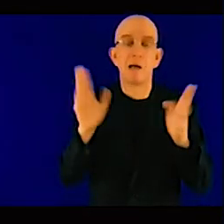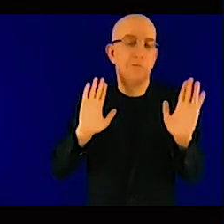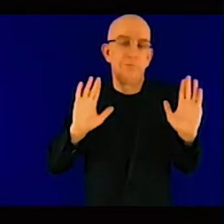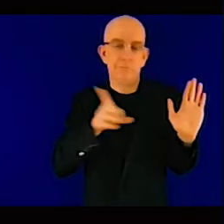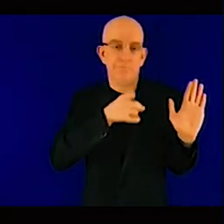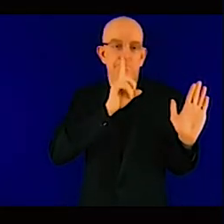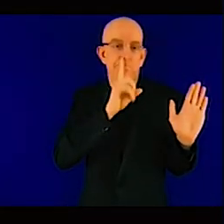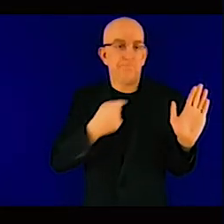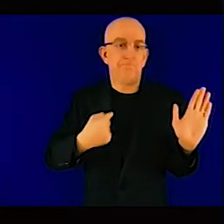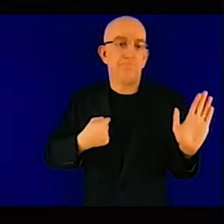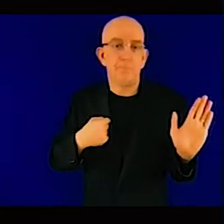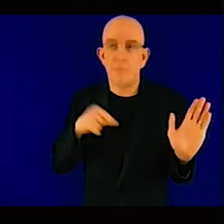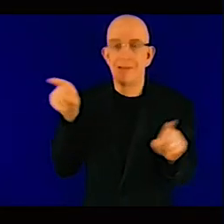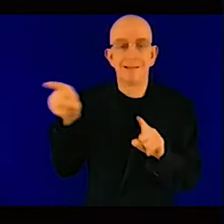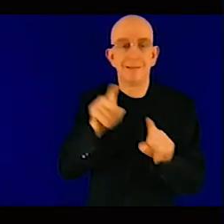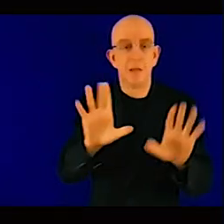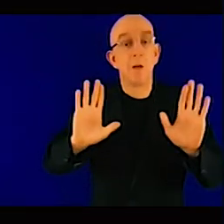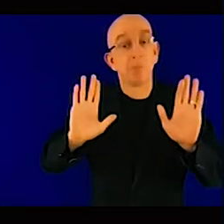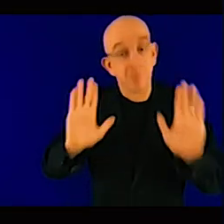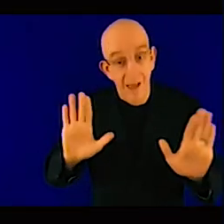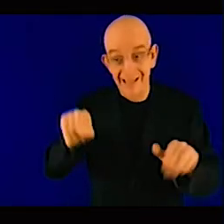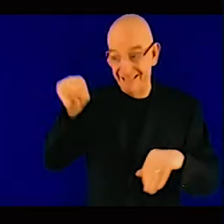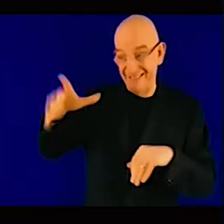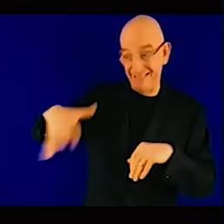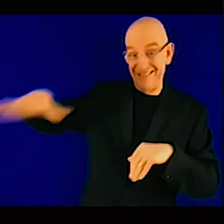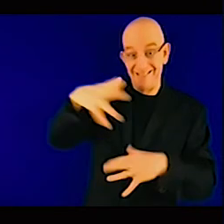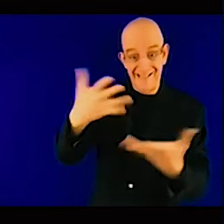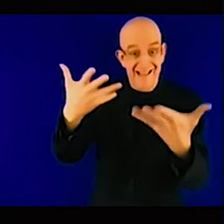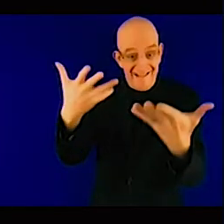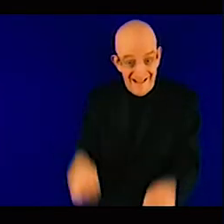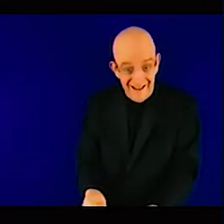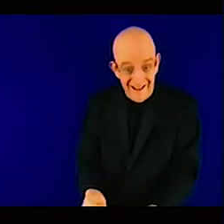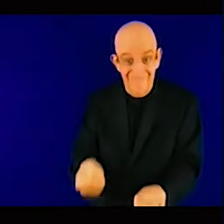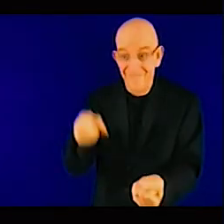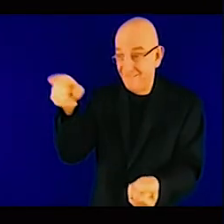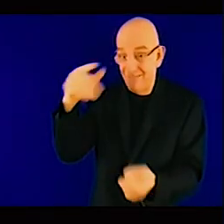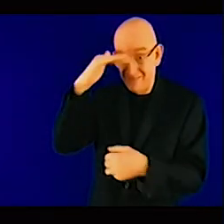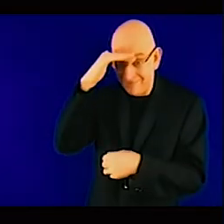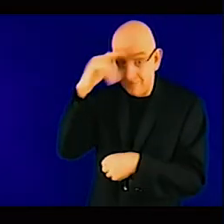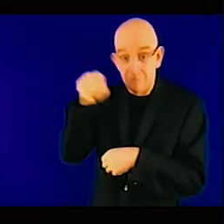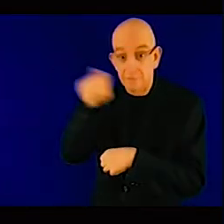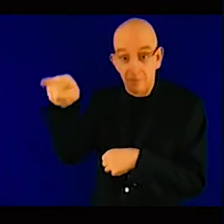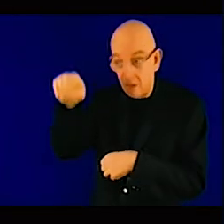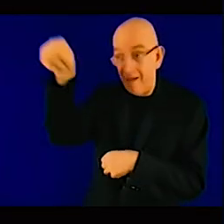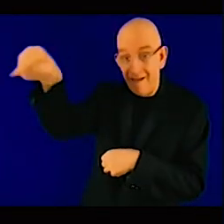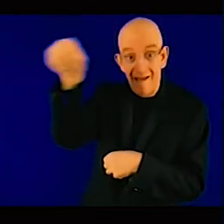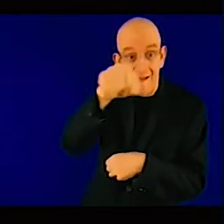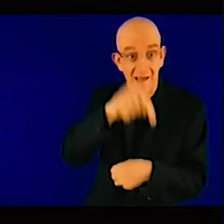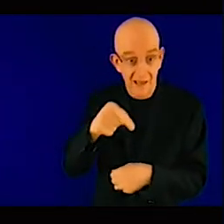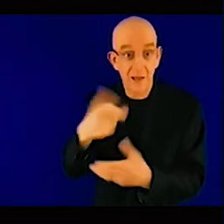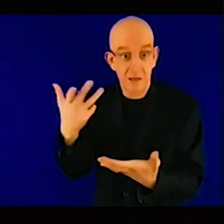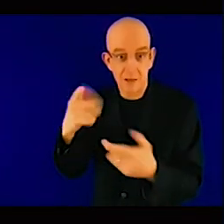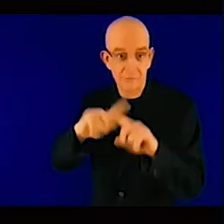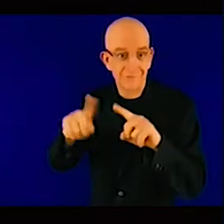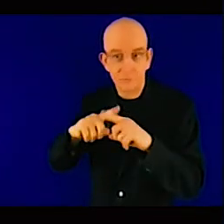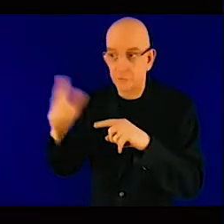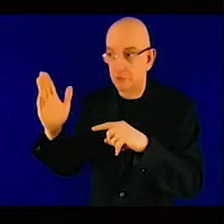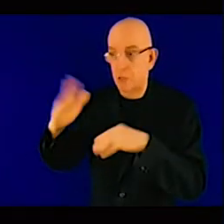multilaterals and these organizations me sitting opposite those guys by the time I finish that conversation I'm like